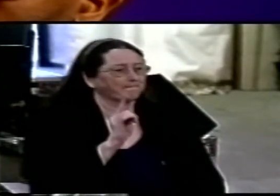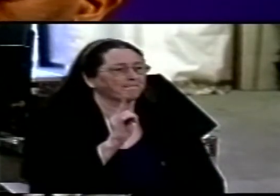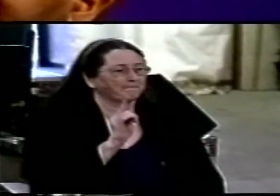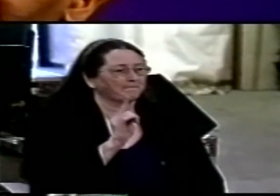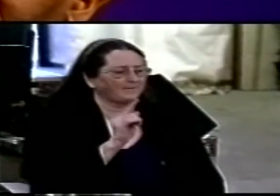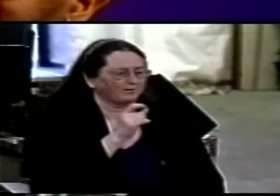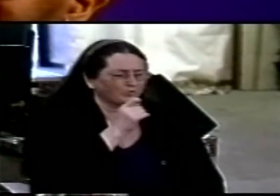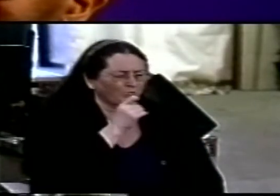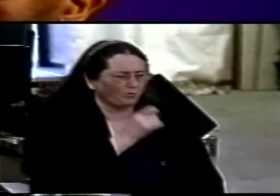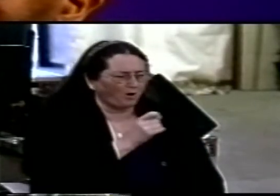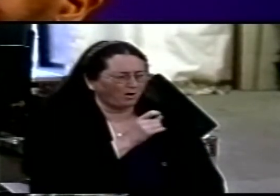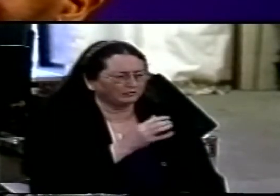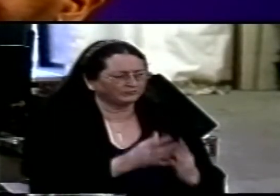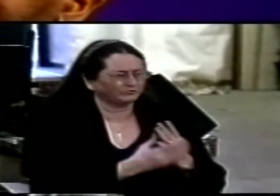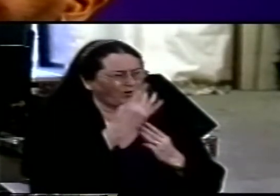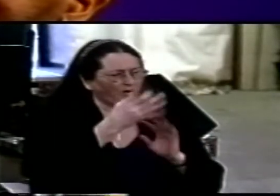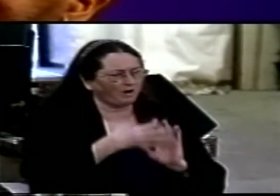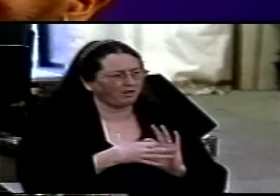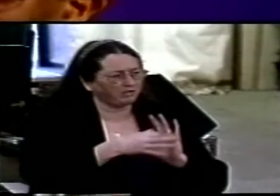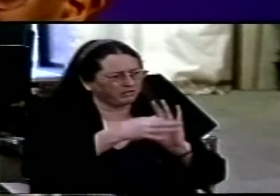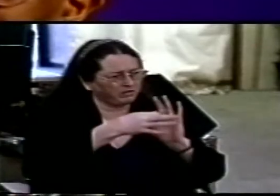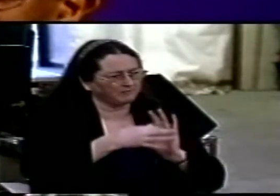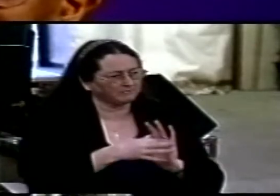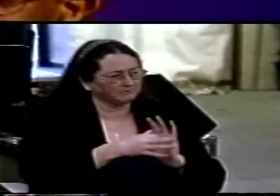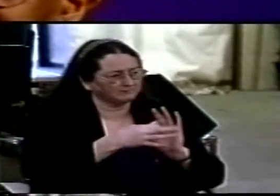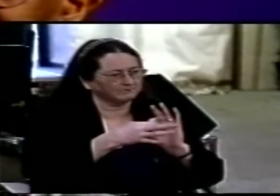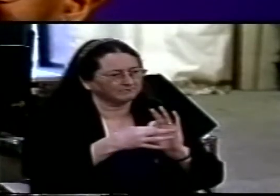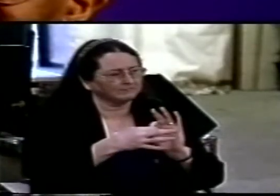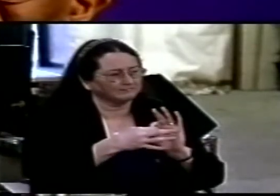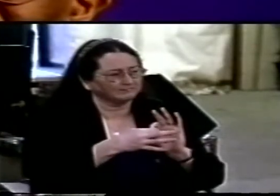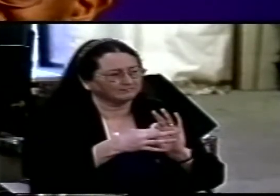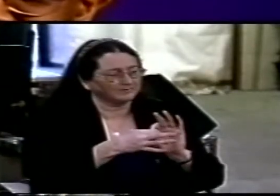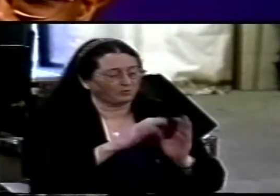and the word of God which is true